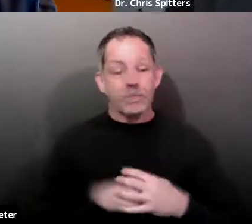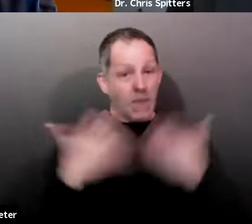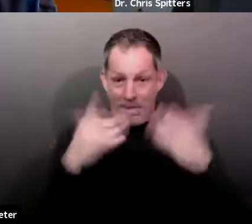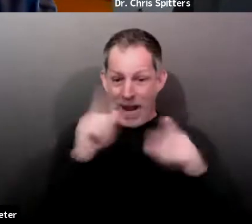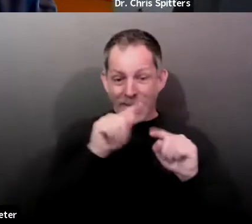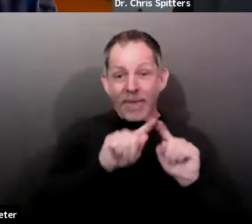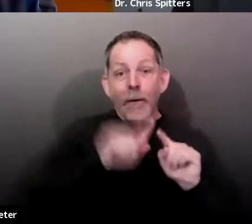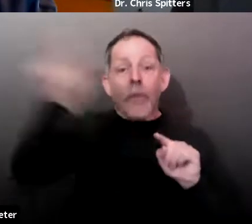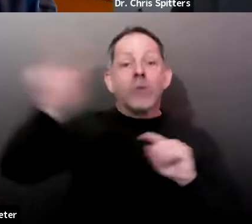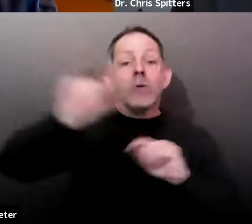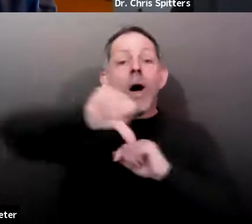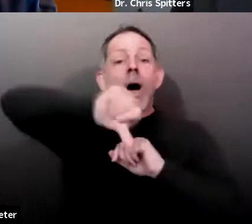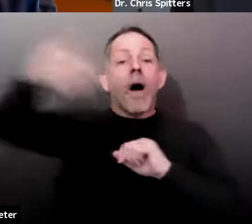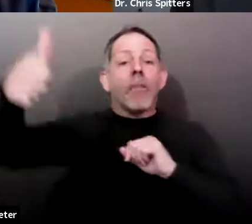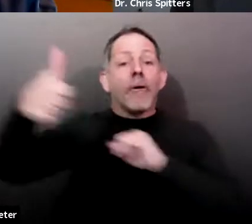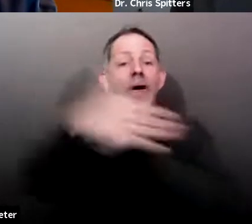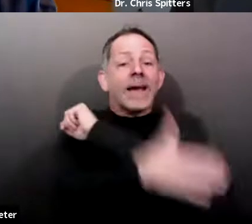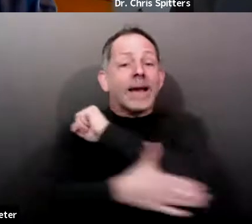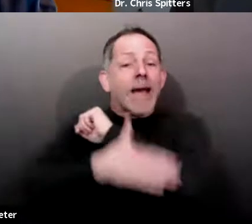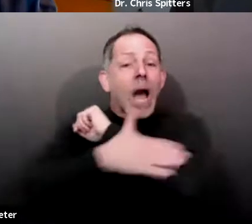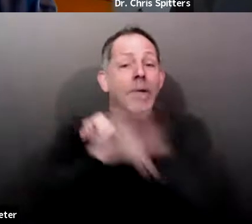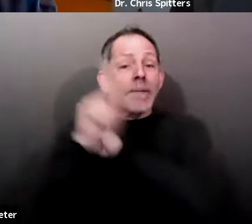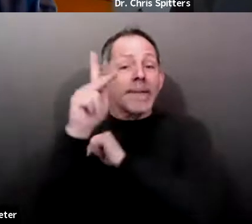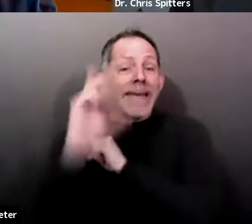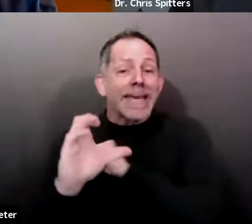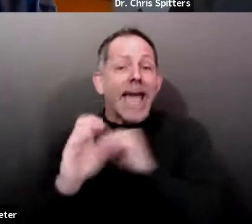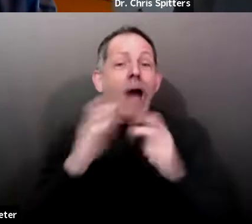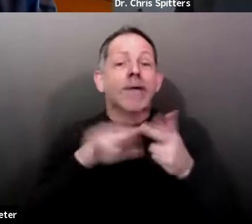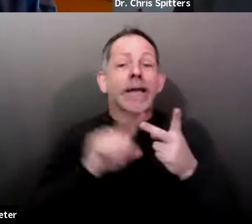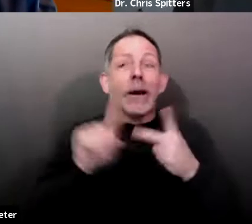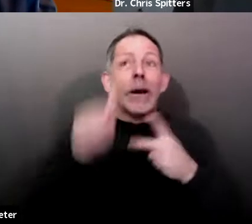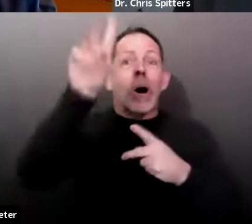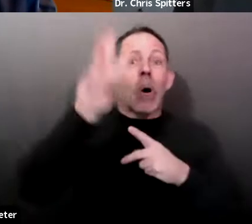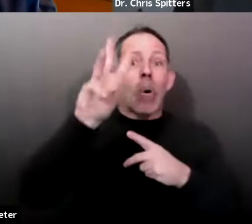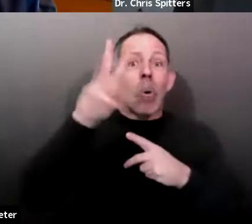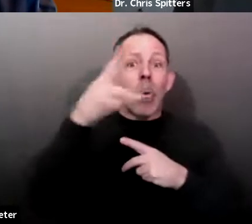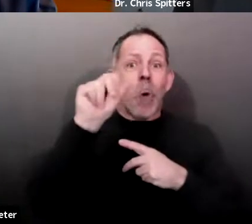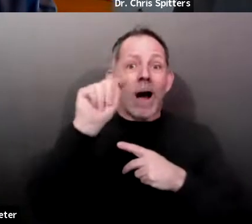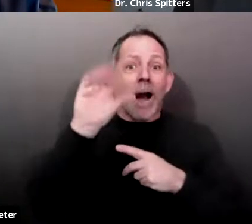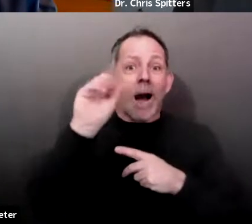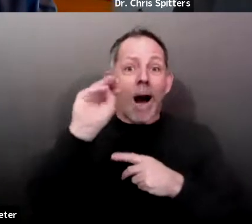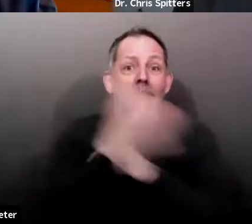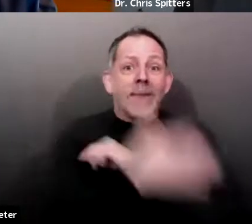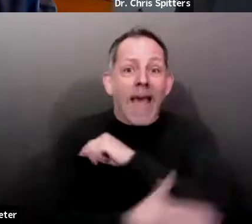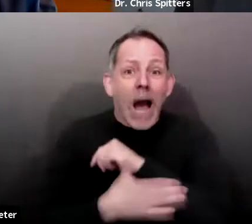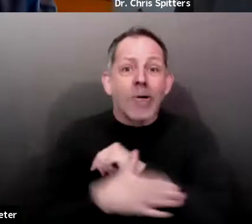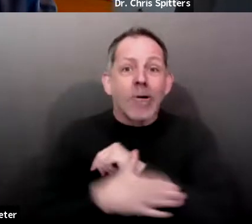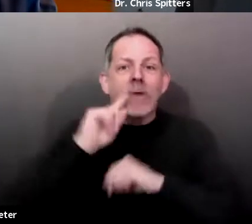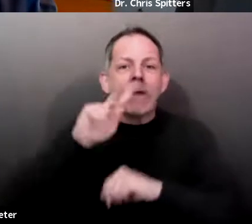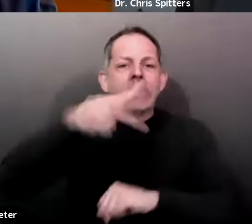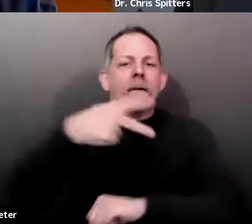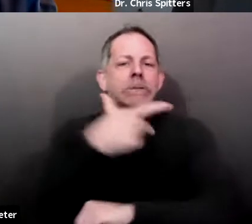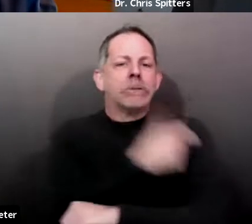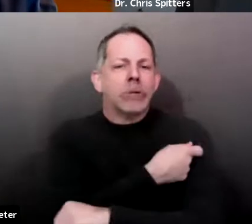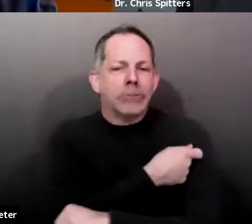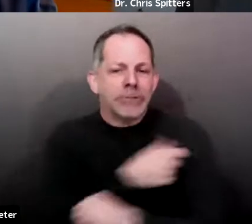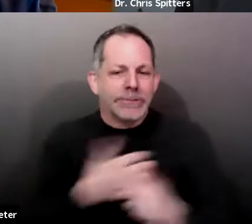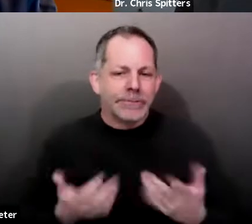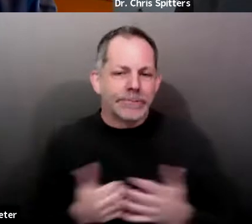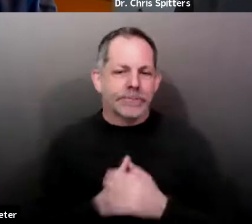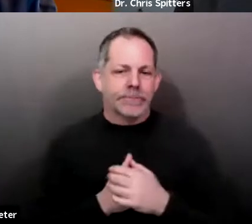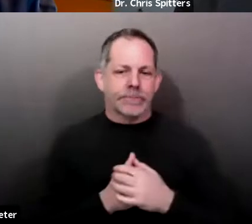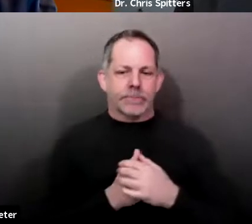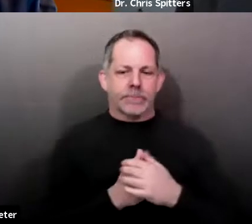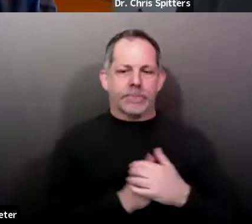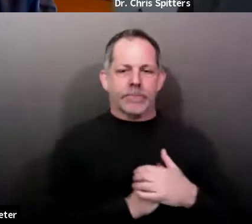but some of them probably are, have elected not to come back, but we're not at some point, got to, you know, give up the battle to win the war and we're,